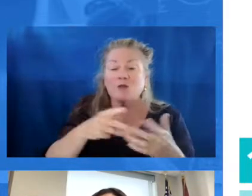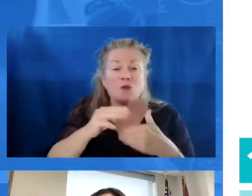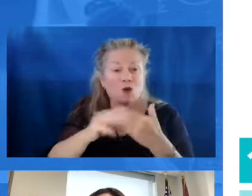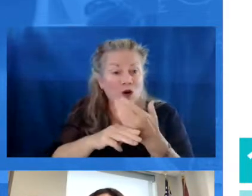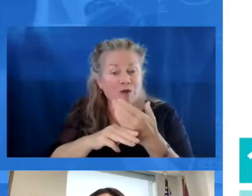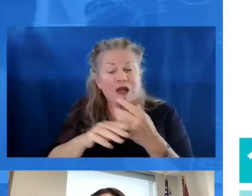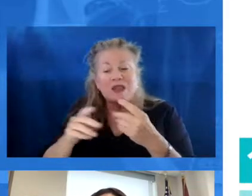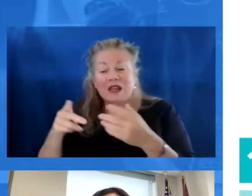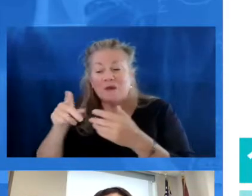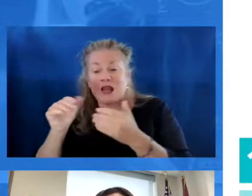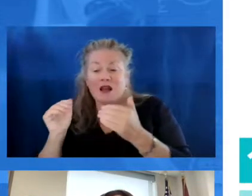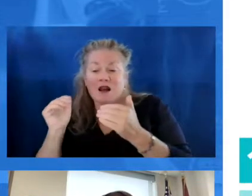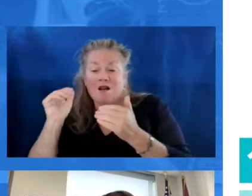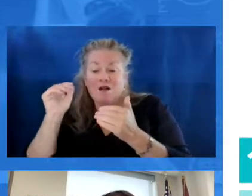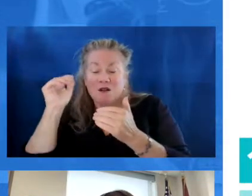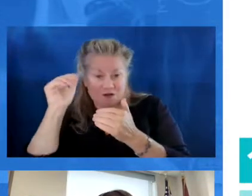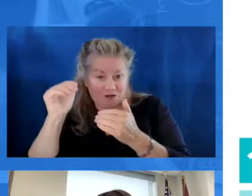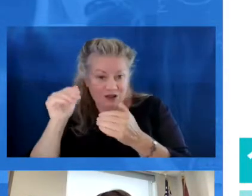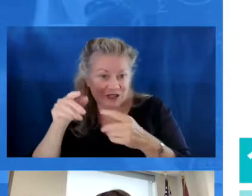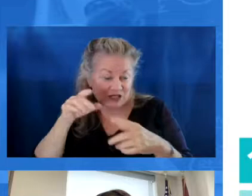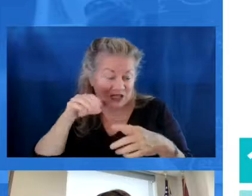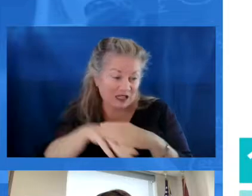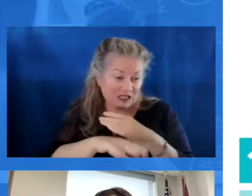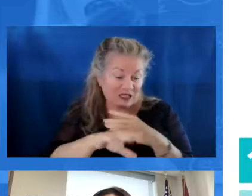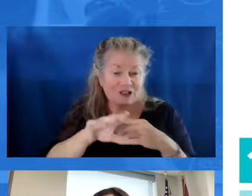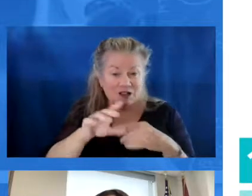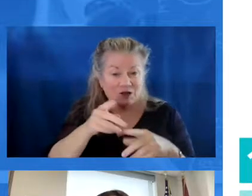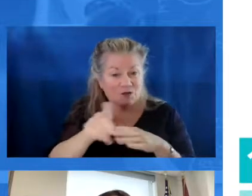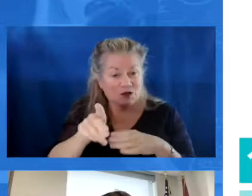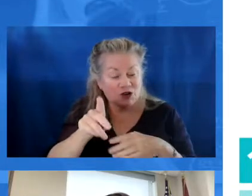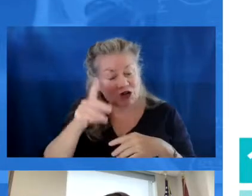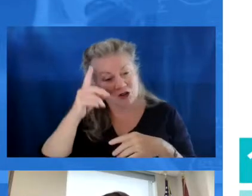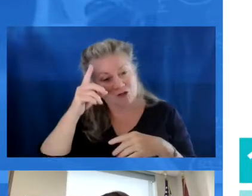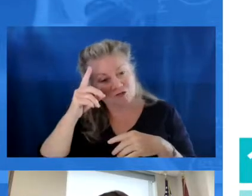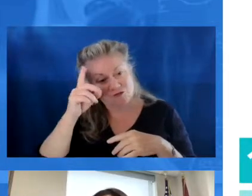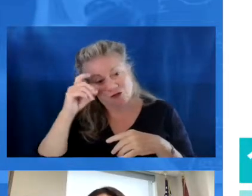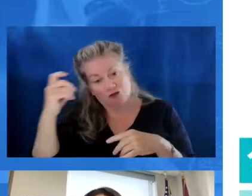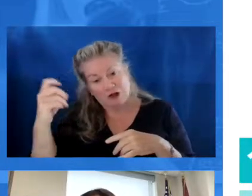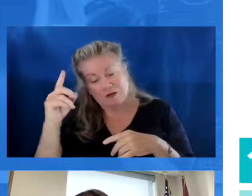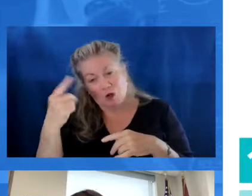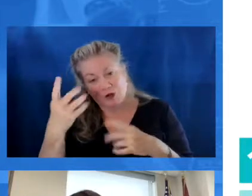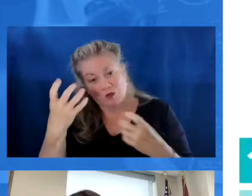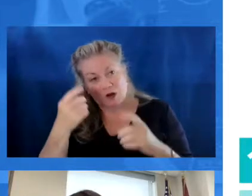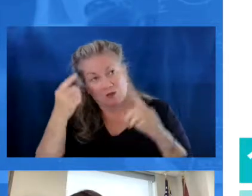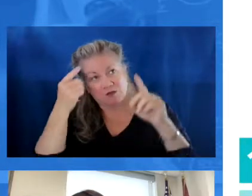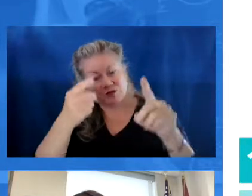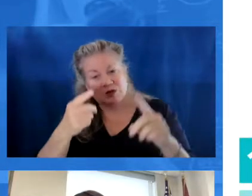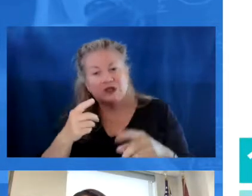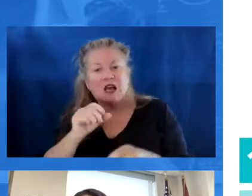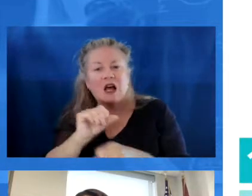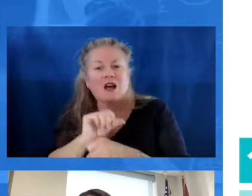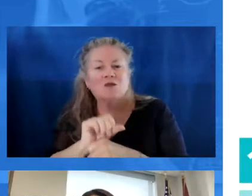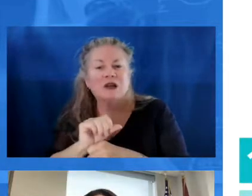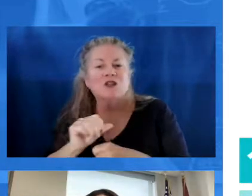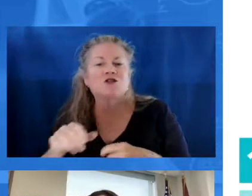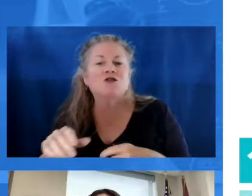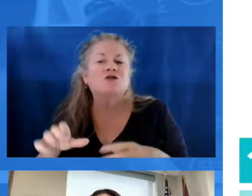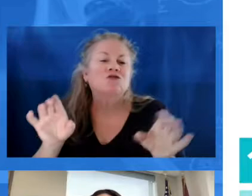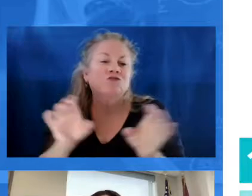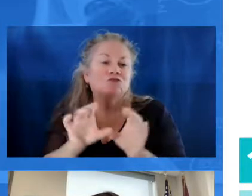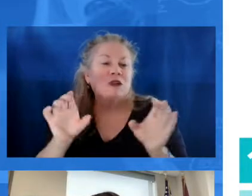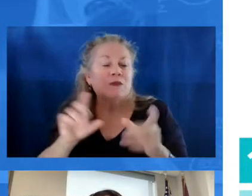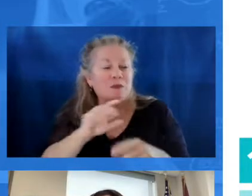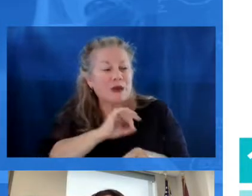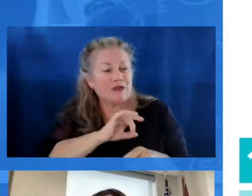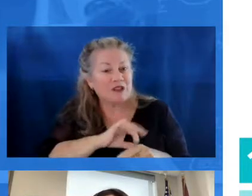their families and get into that dream profession that they've always wanted. And then finally, it's a national occupation credential, and that brings with it